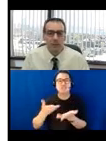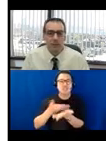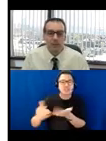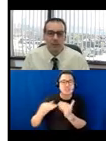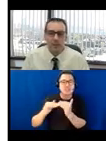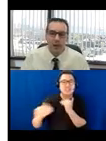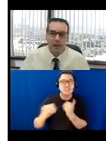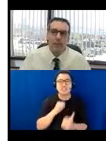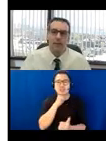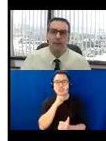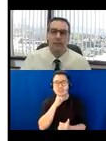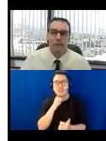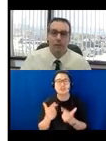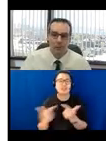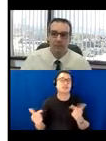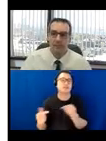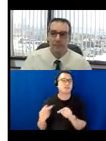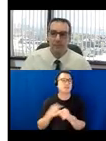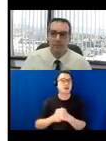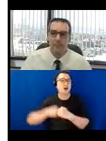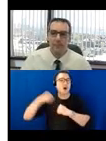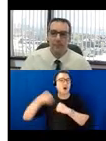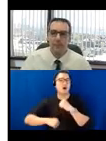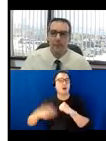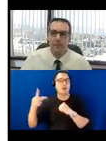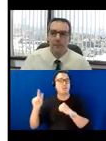would be considered hard packed or paved.